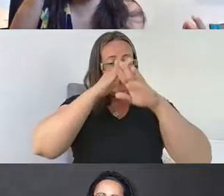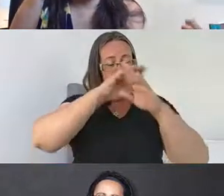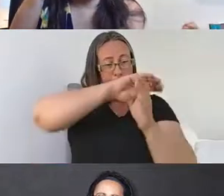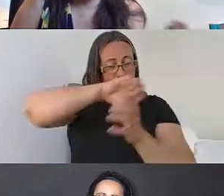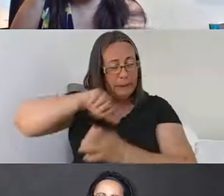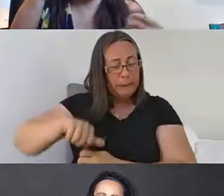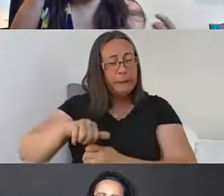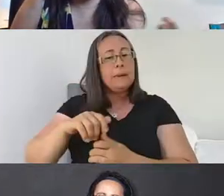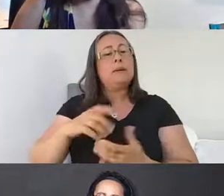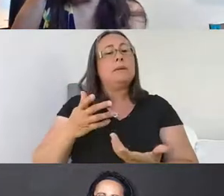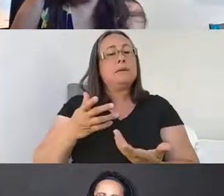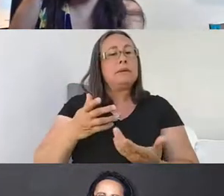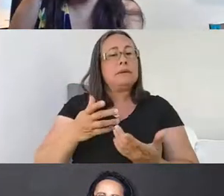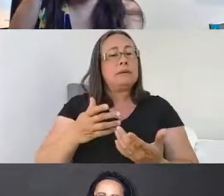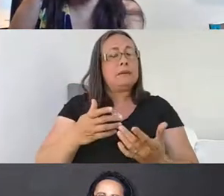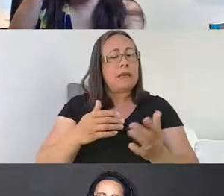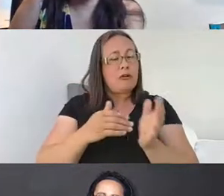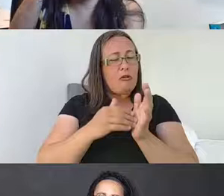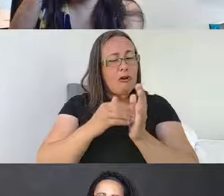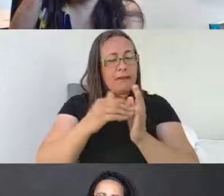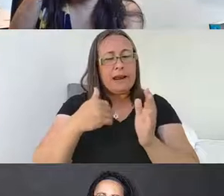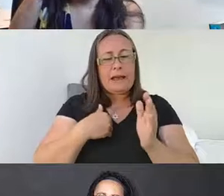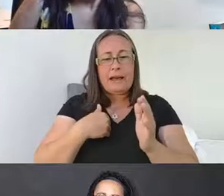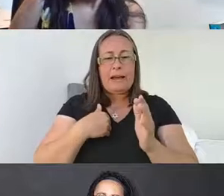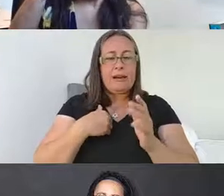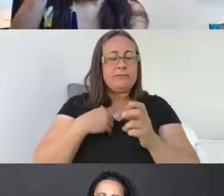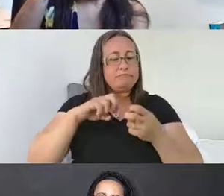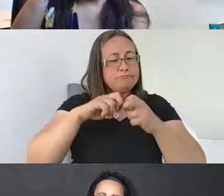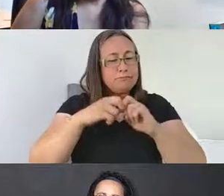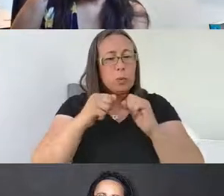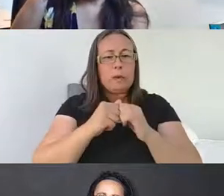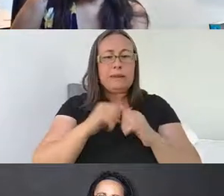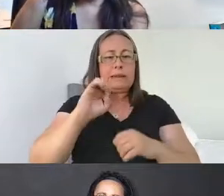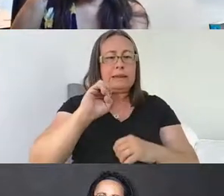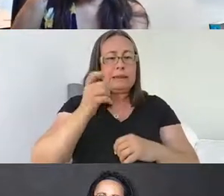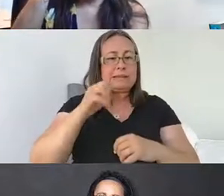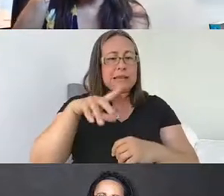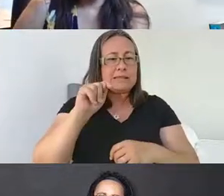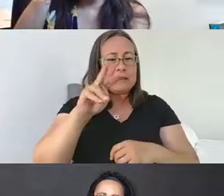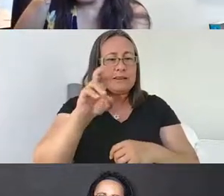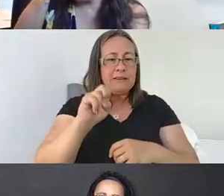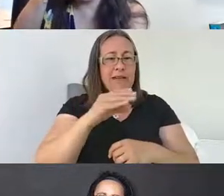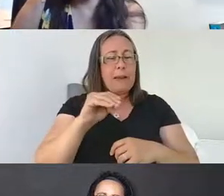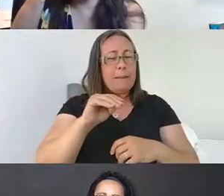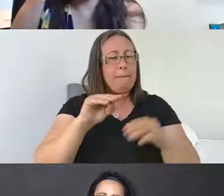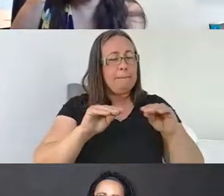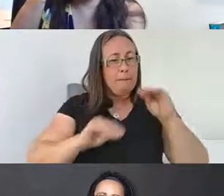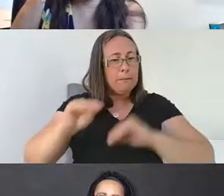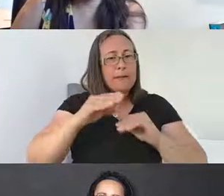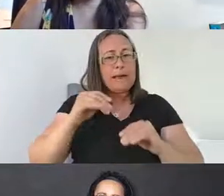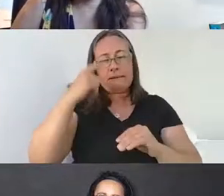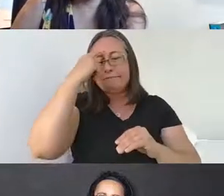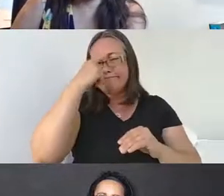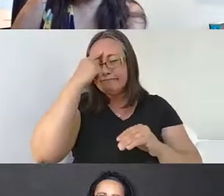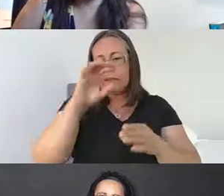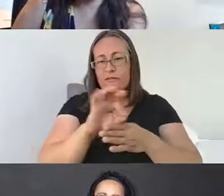exhibit deficits in executive motor and cognitive function. The other kind of major cause of ischemia